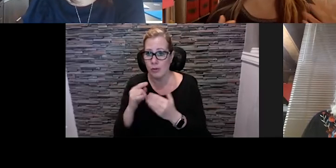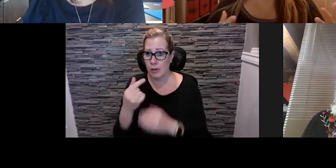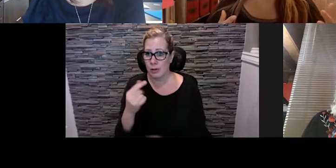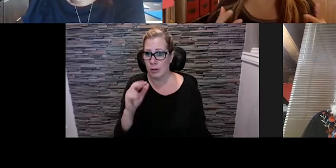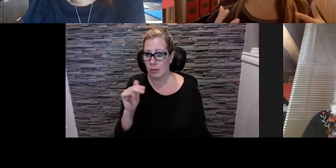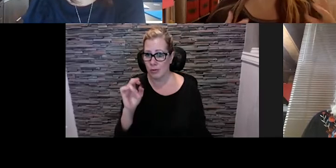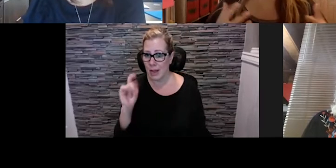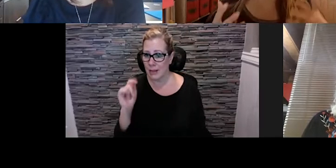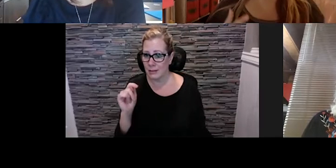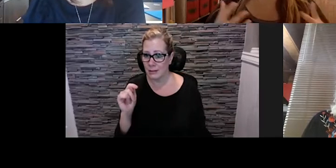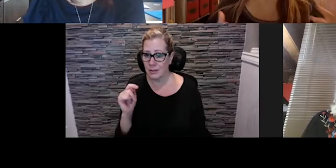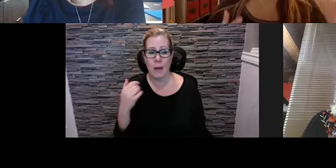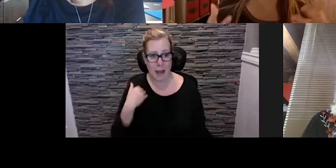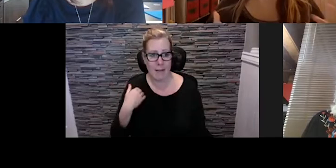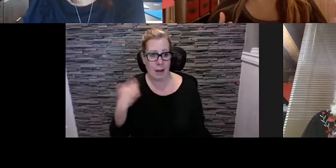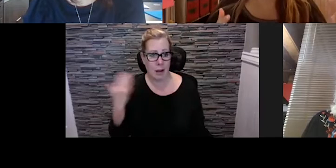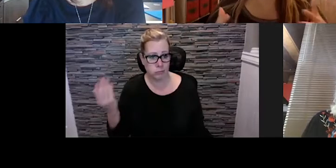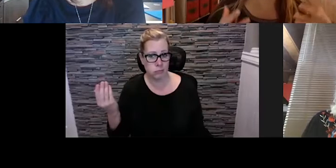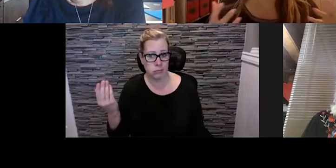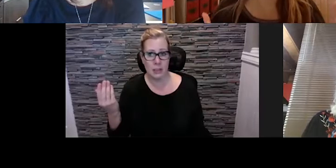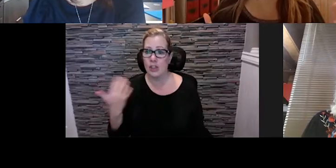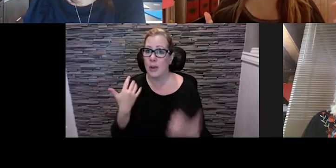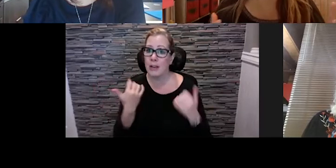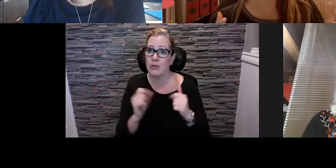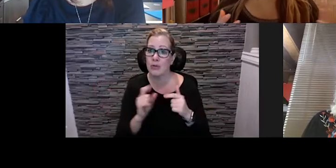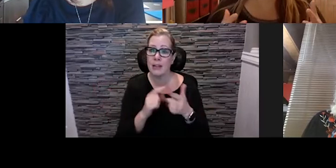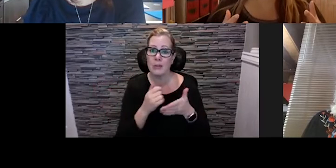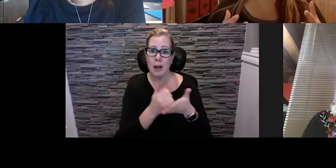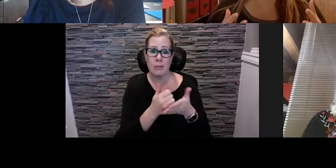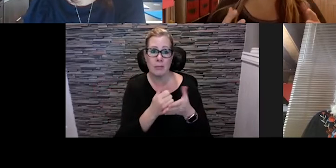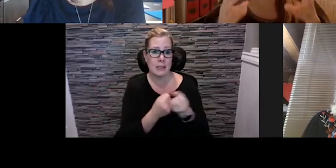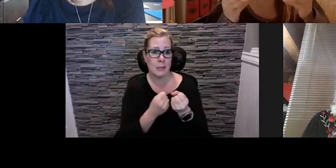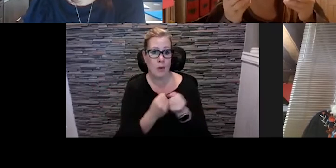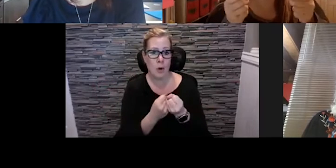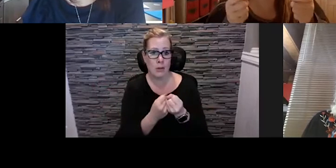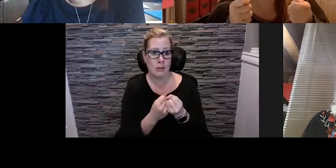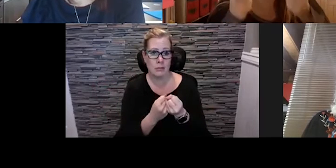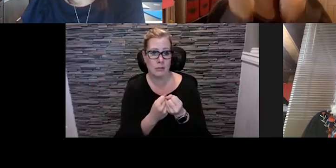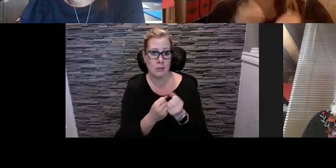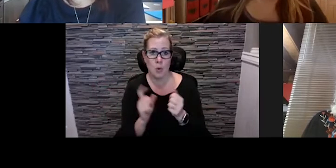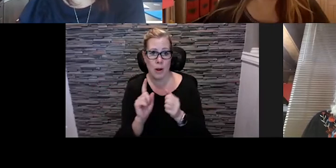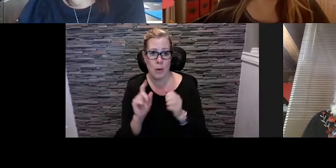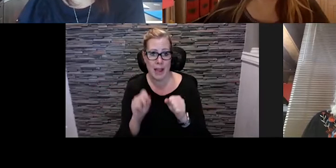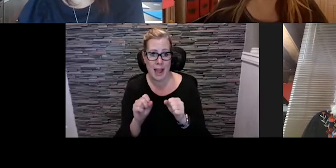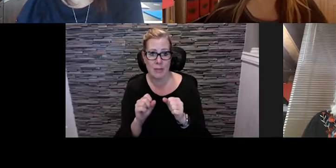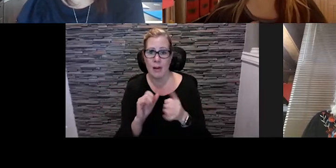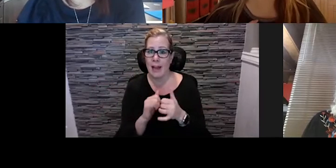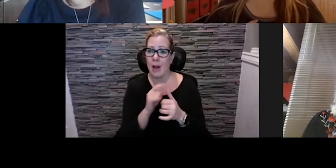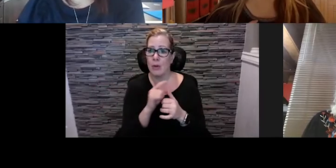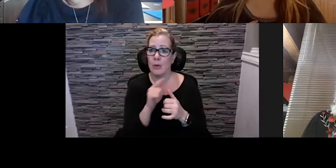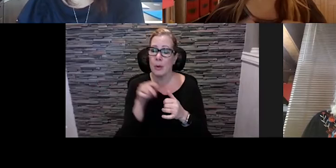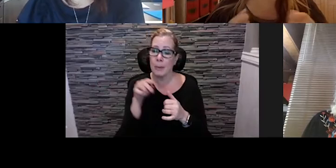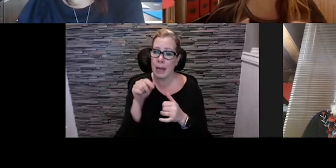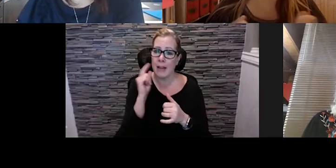So we can try to help out where we can, um, on, on how you pay for these